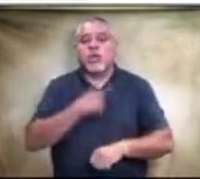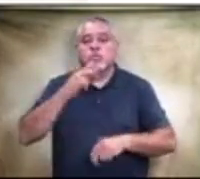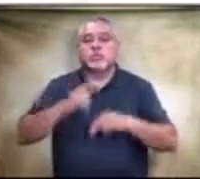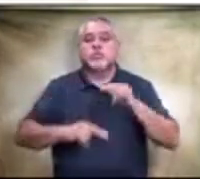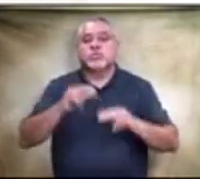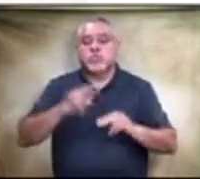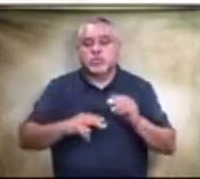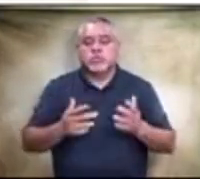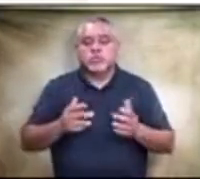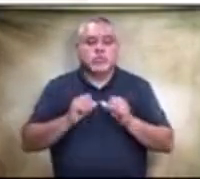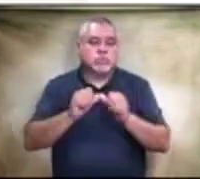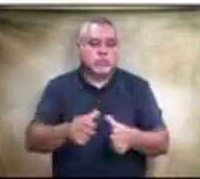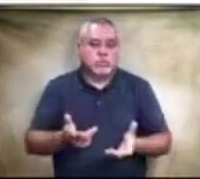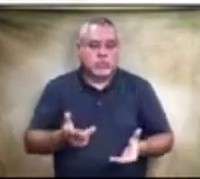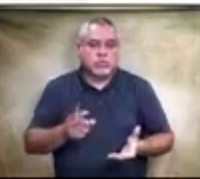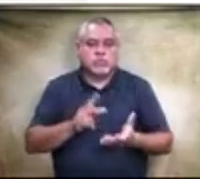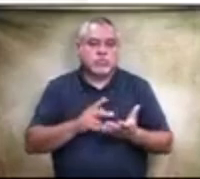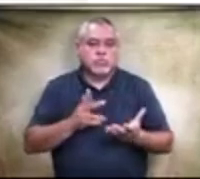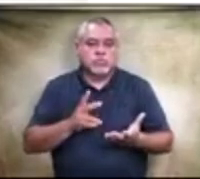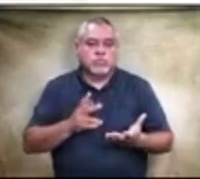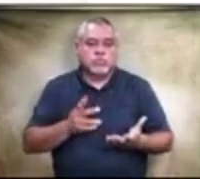long would the process be to put these up